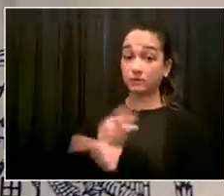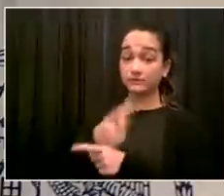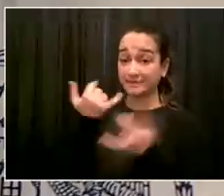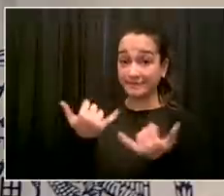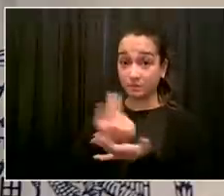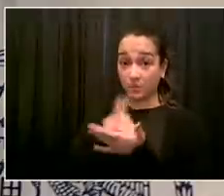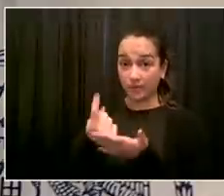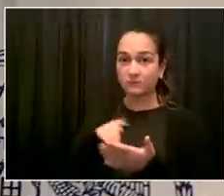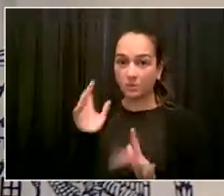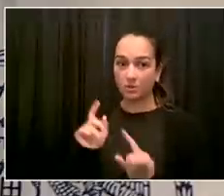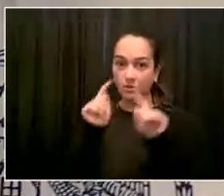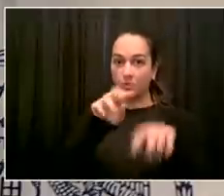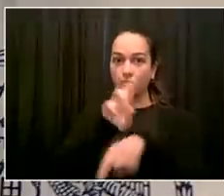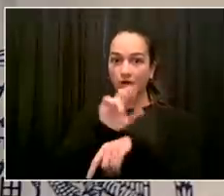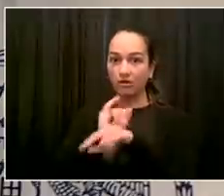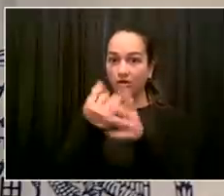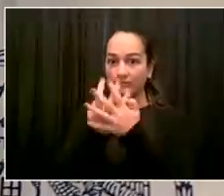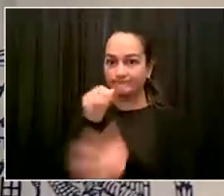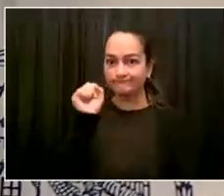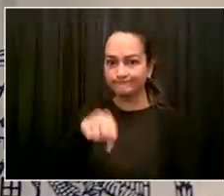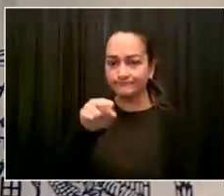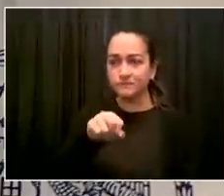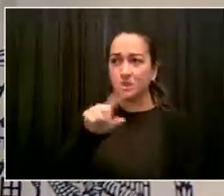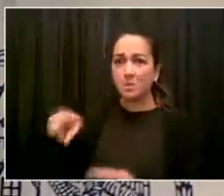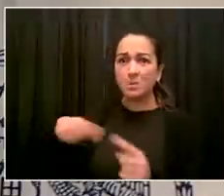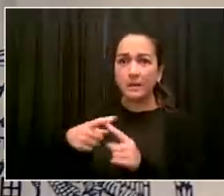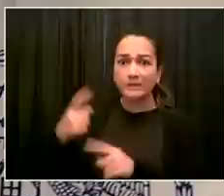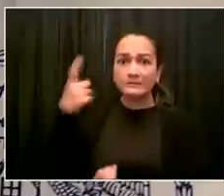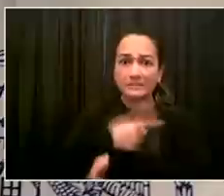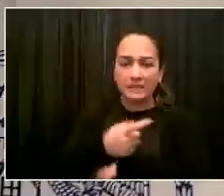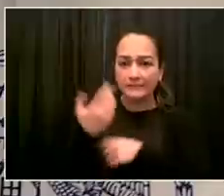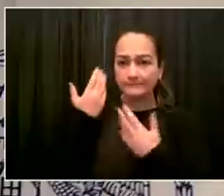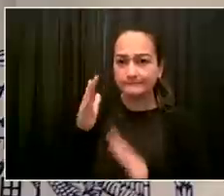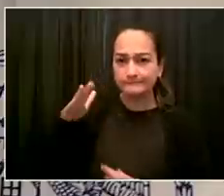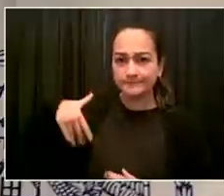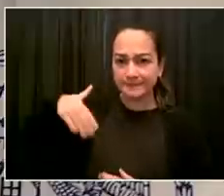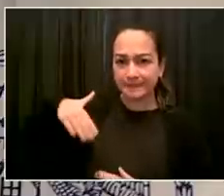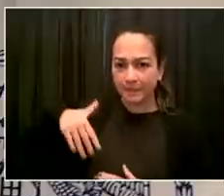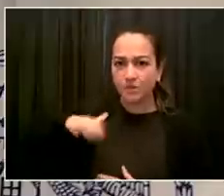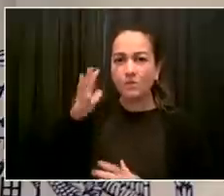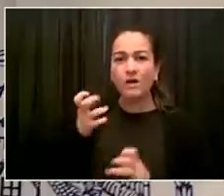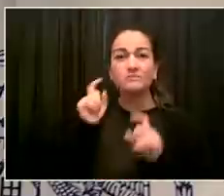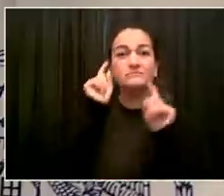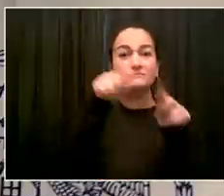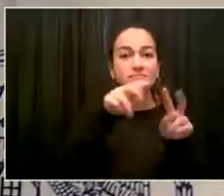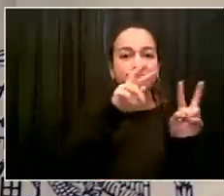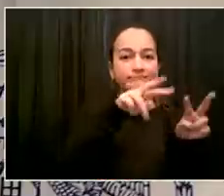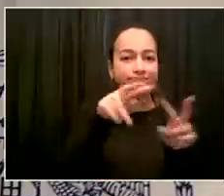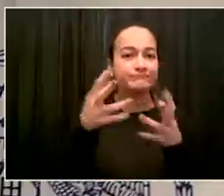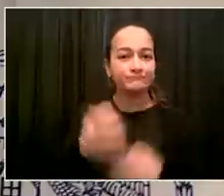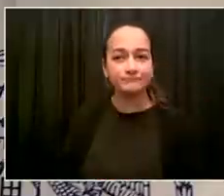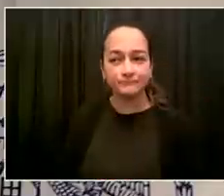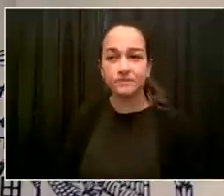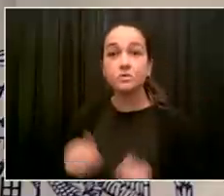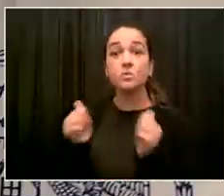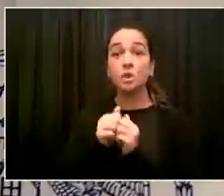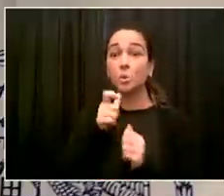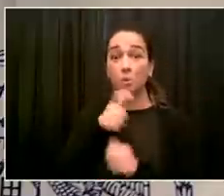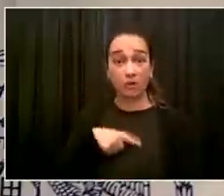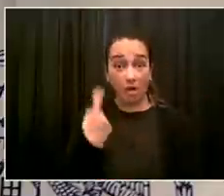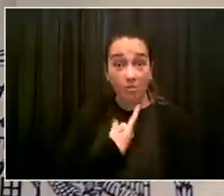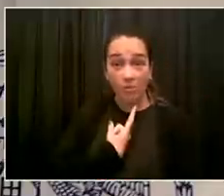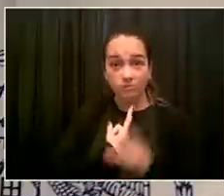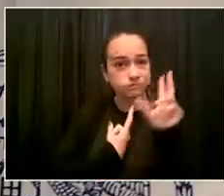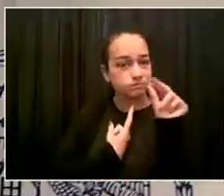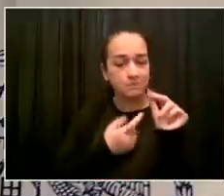from my team. We're not bringing a whole big media contingent in, obviously. This is a tour to update what's going on